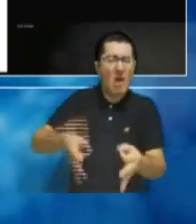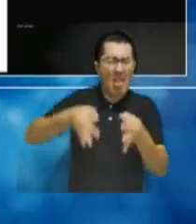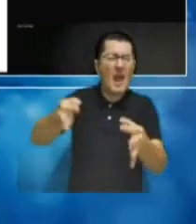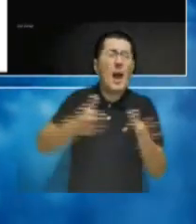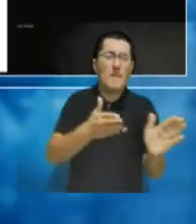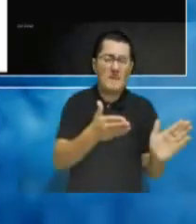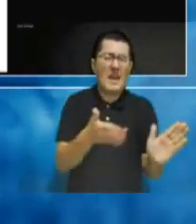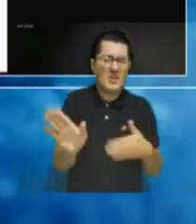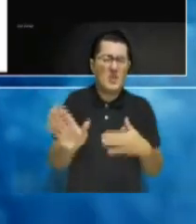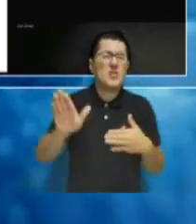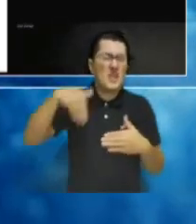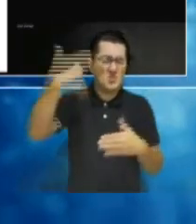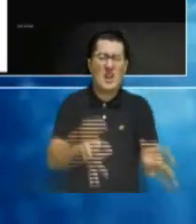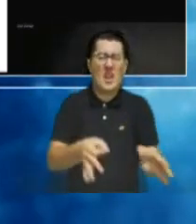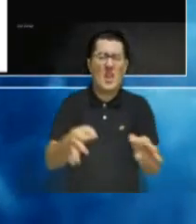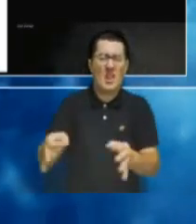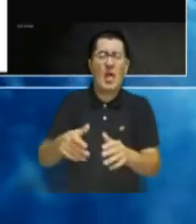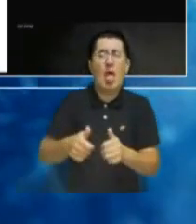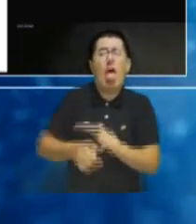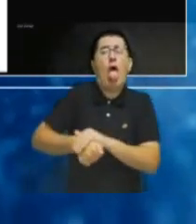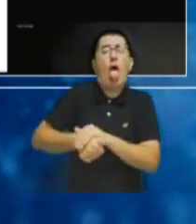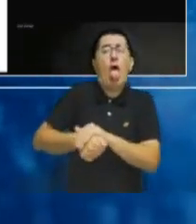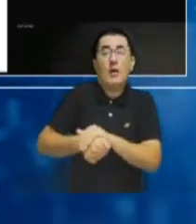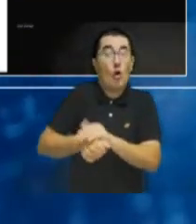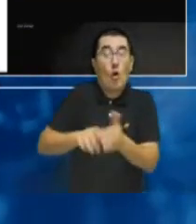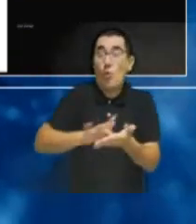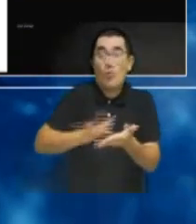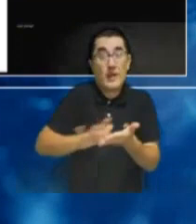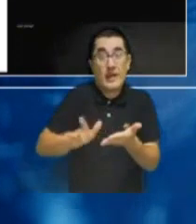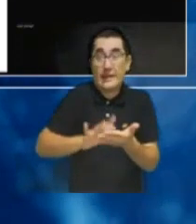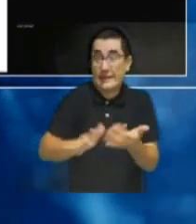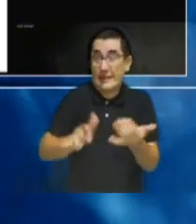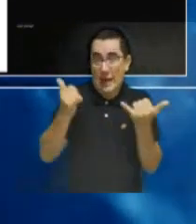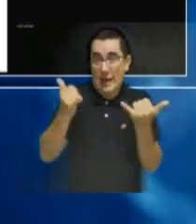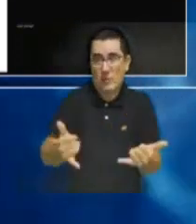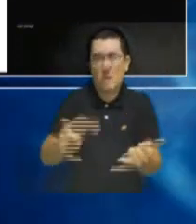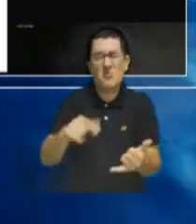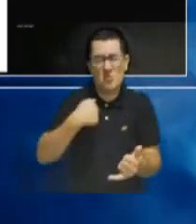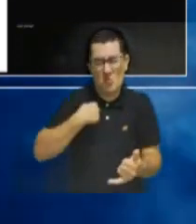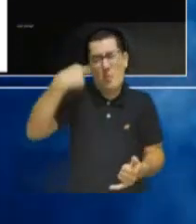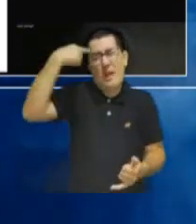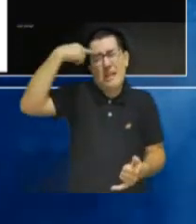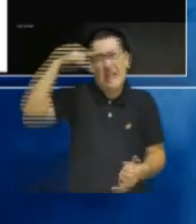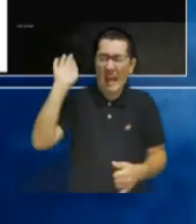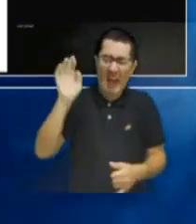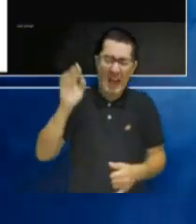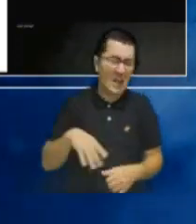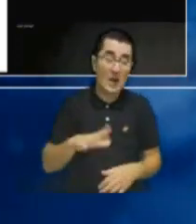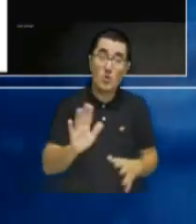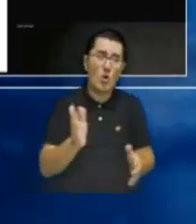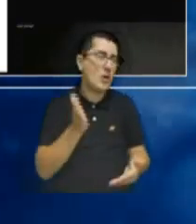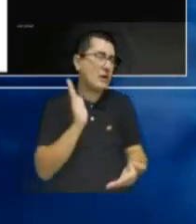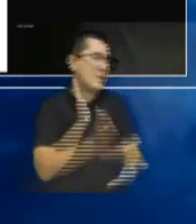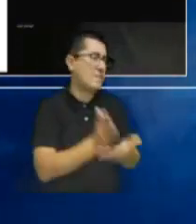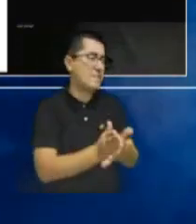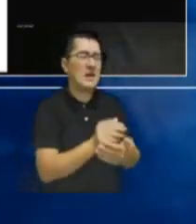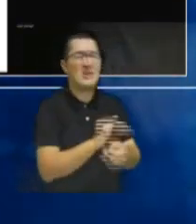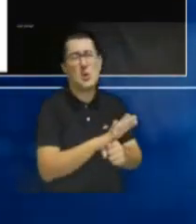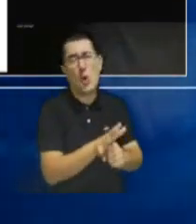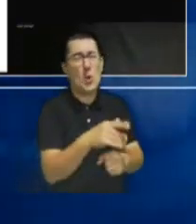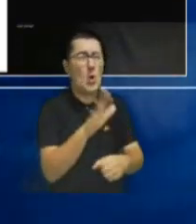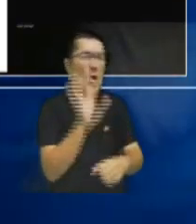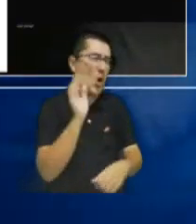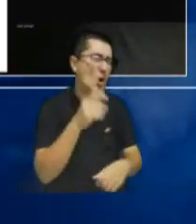planning and planning and planning. No? But, yes, you cannot stick to that